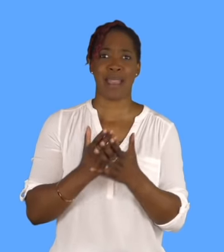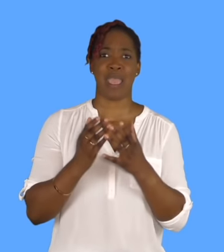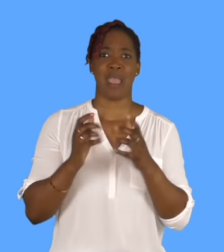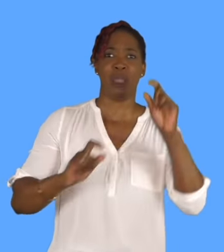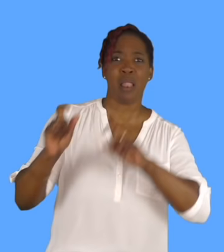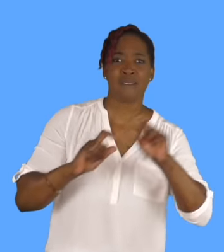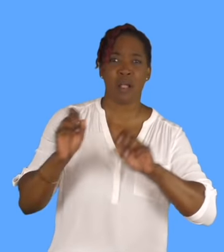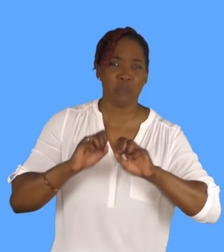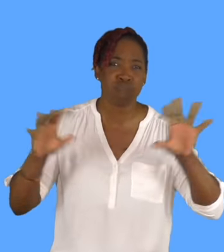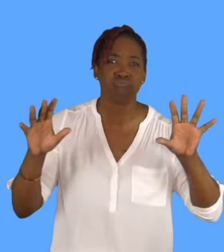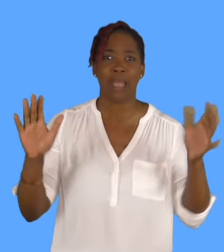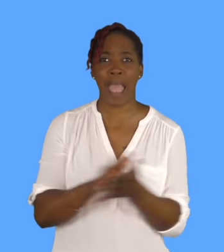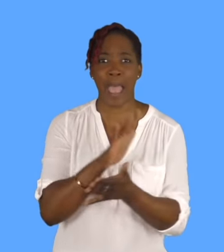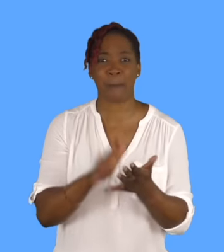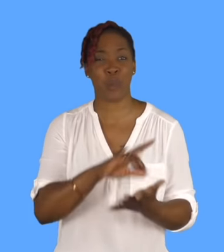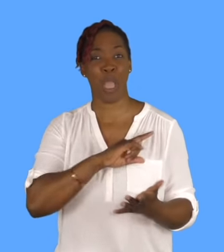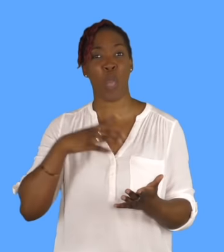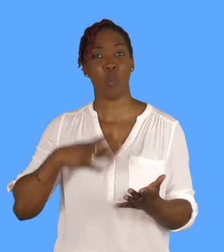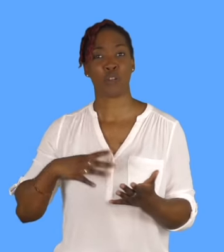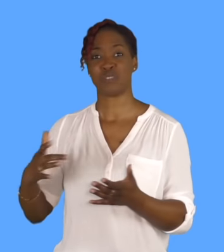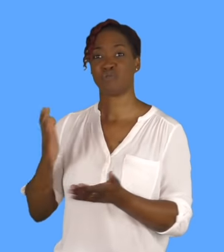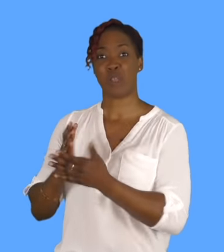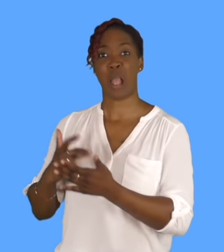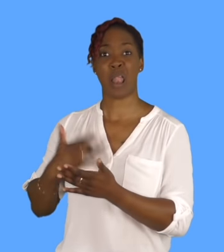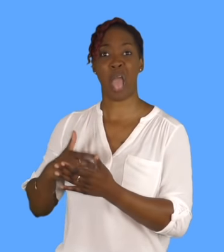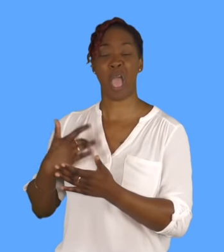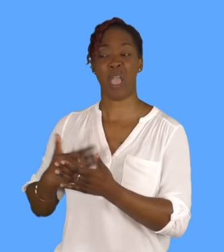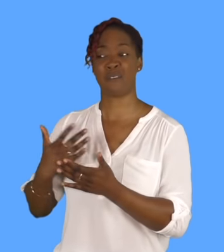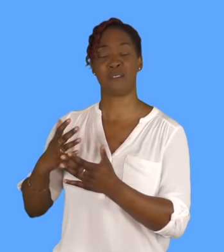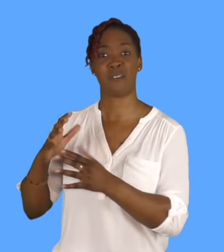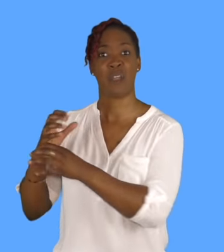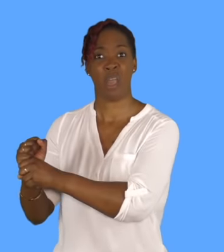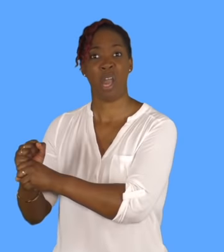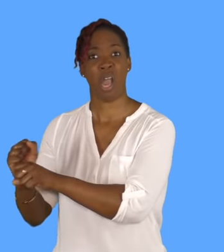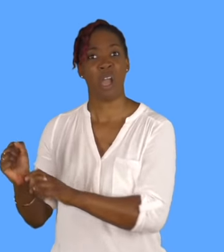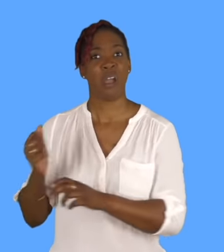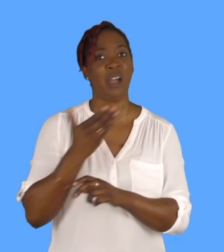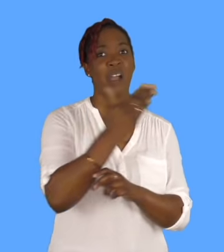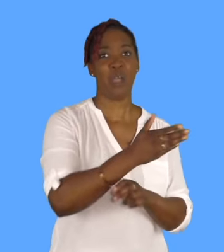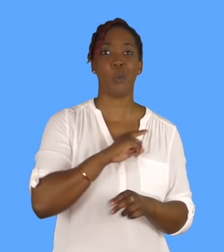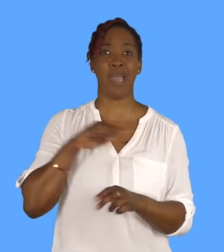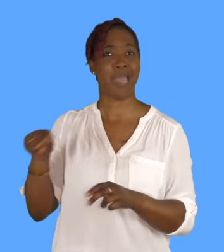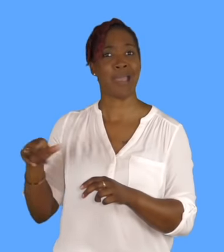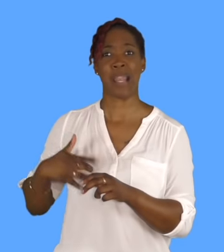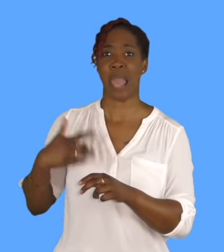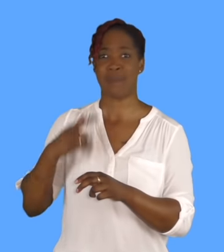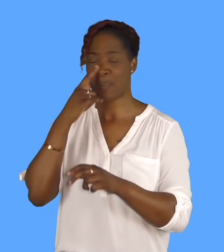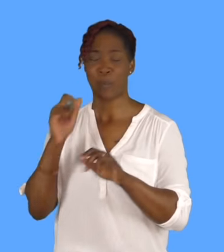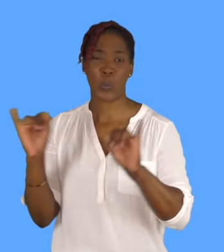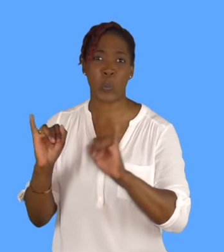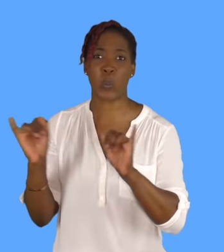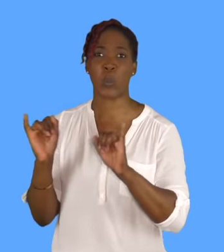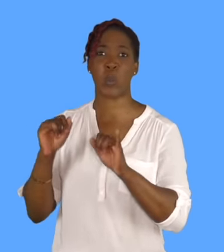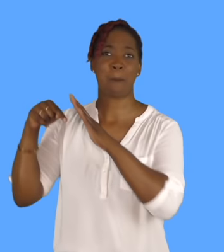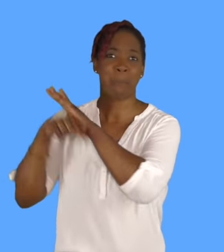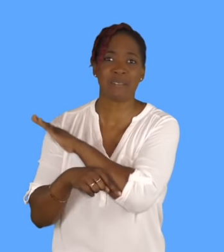and a country with so many people's lives is really hectic, and with such poverty and such. So, that's the reason why we have a culture, where the